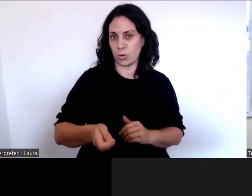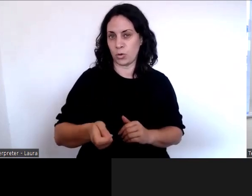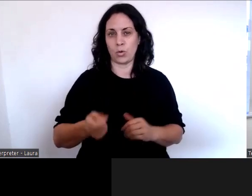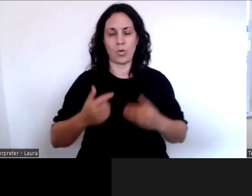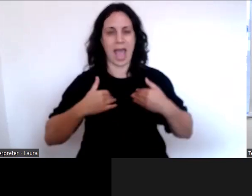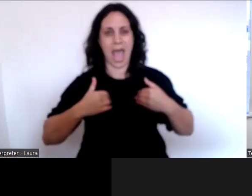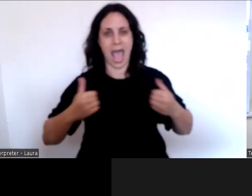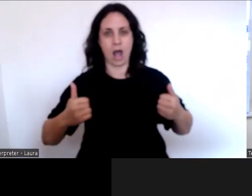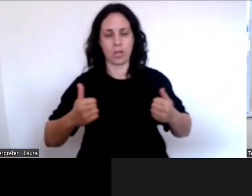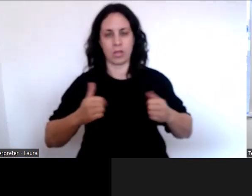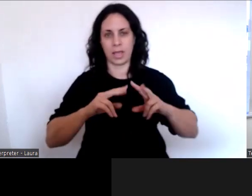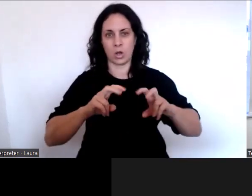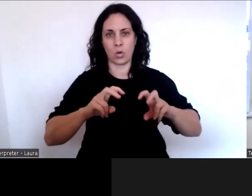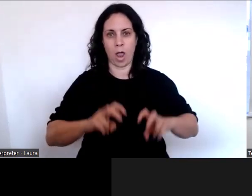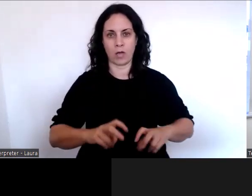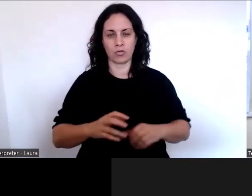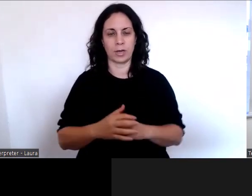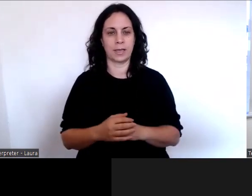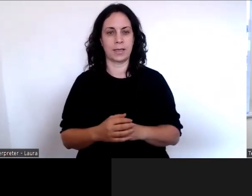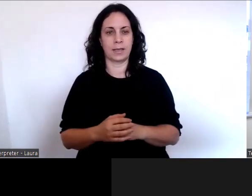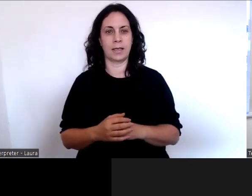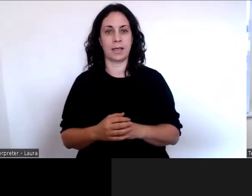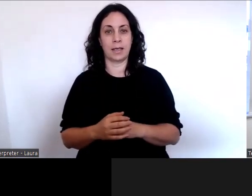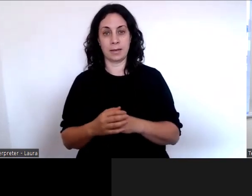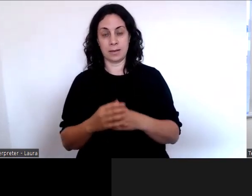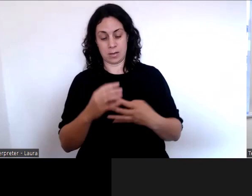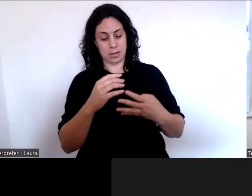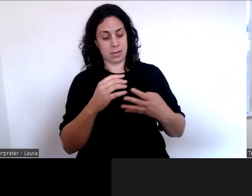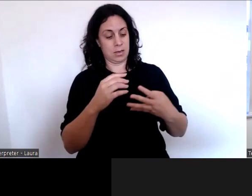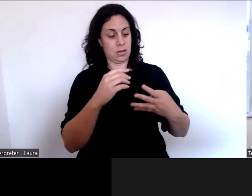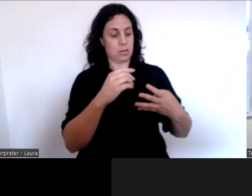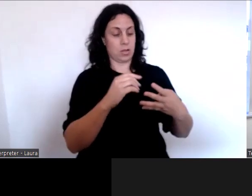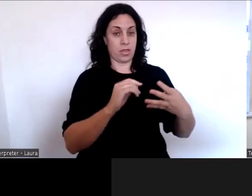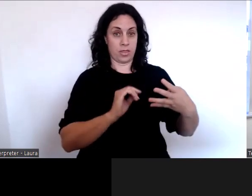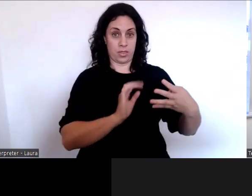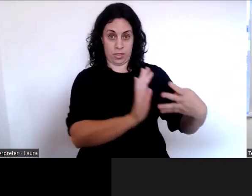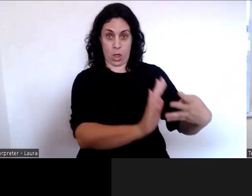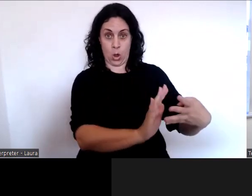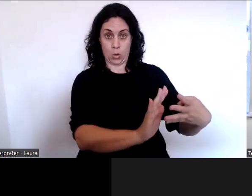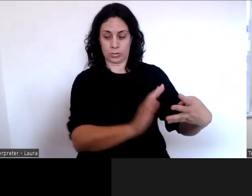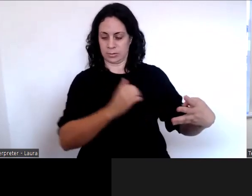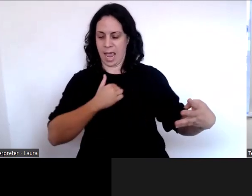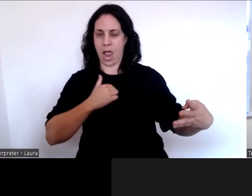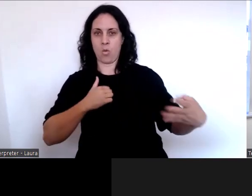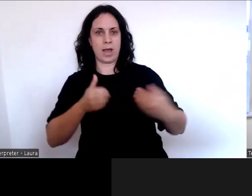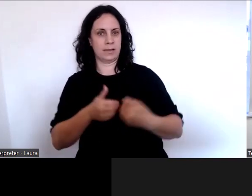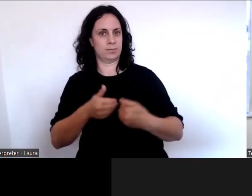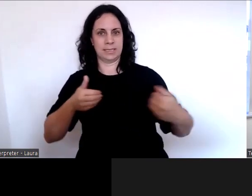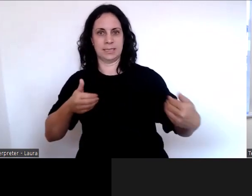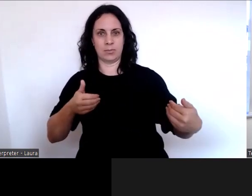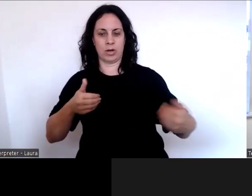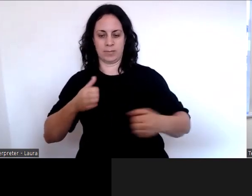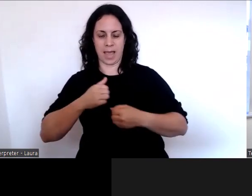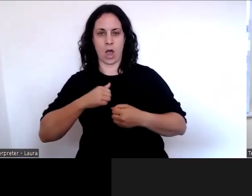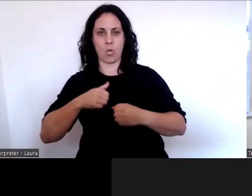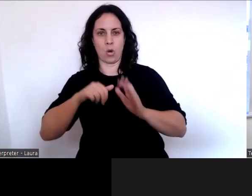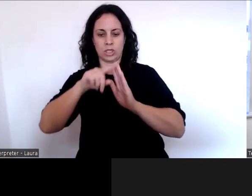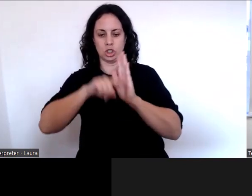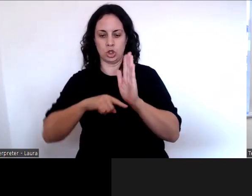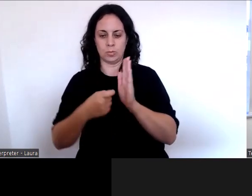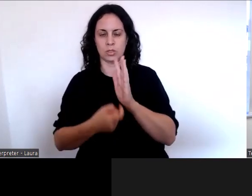Our review is separate to all of those. We have our own terms of reference and